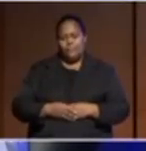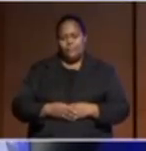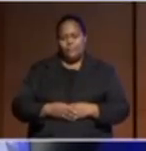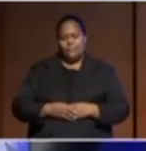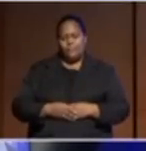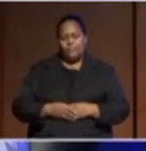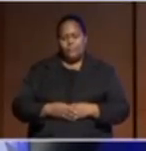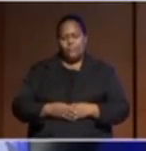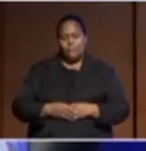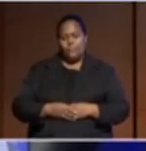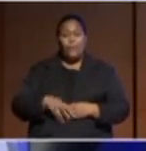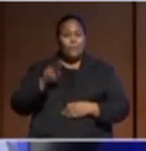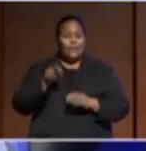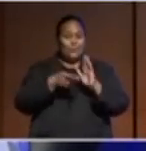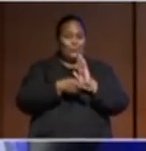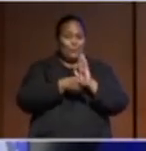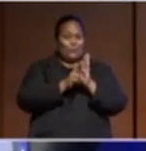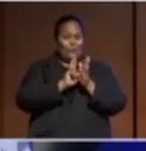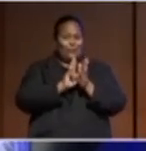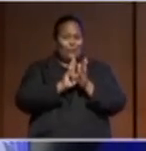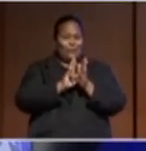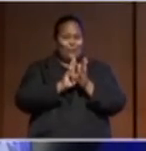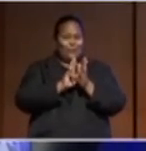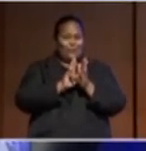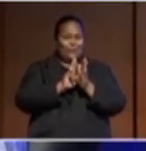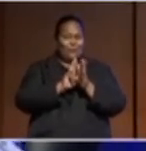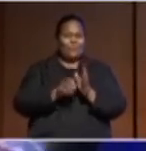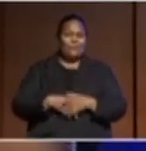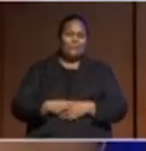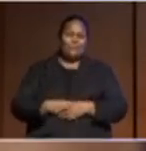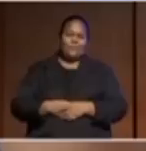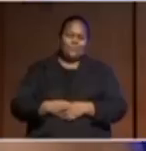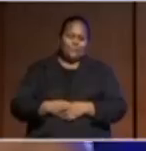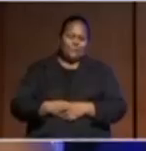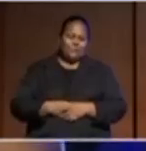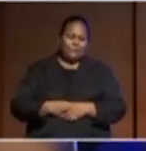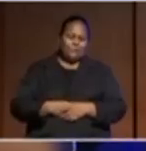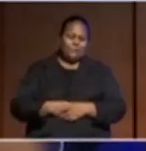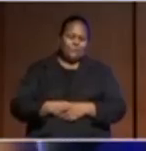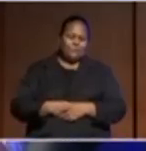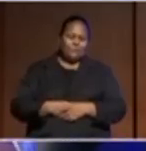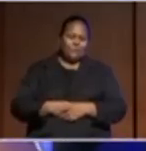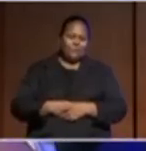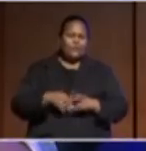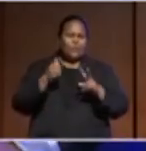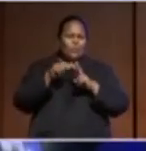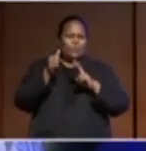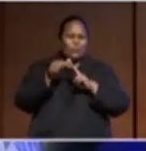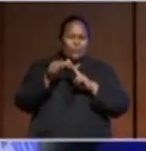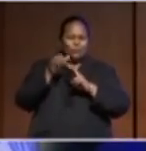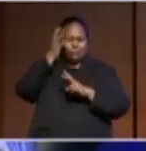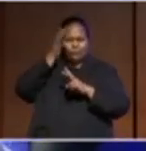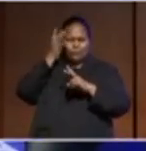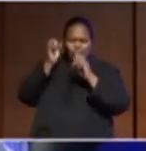and reframe, you know, how we live, how we operate,